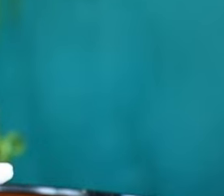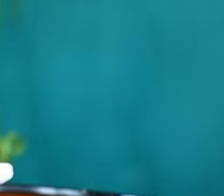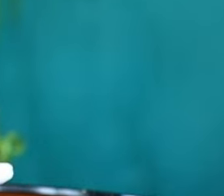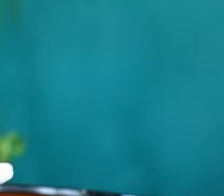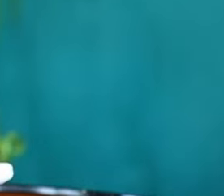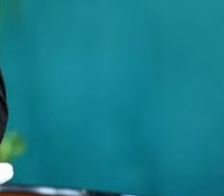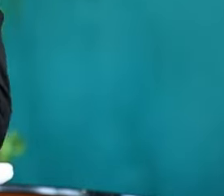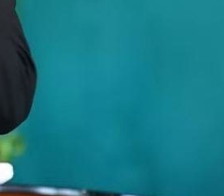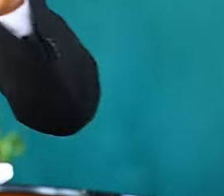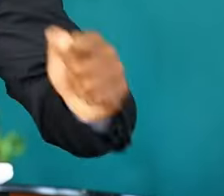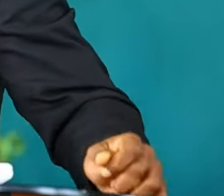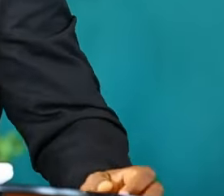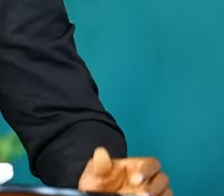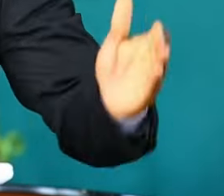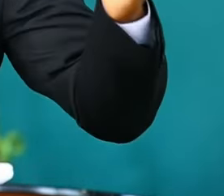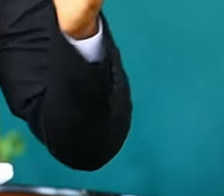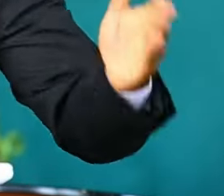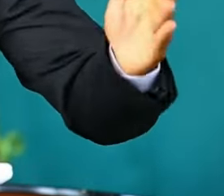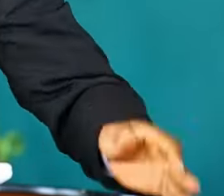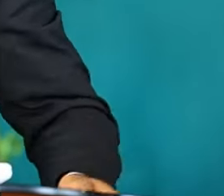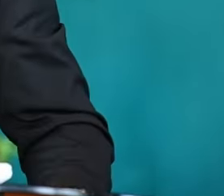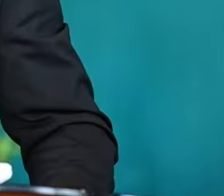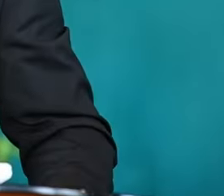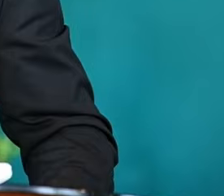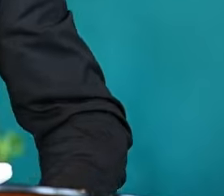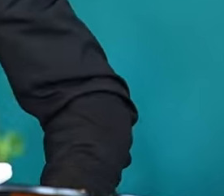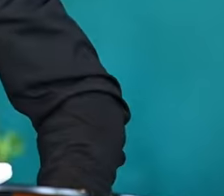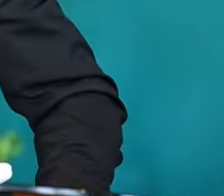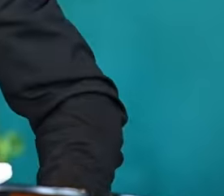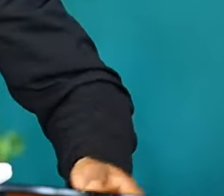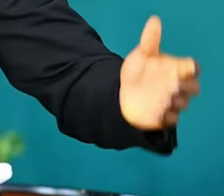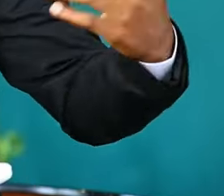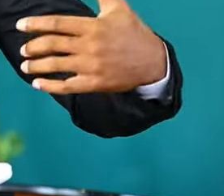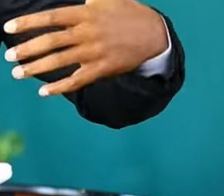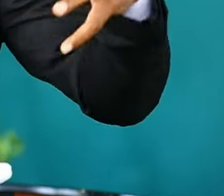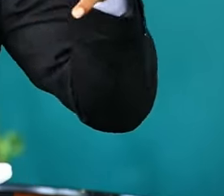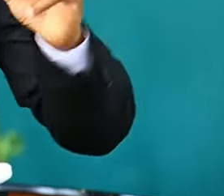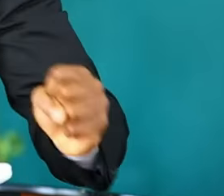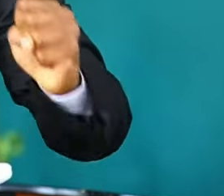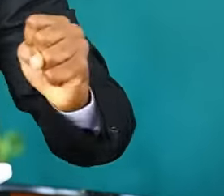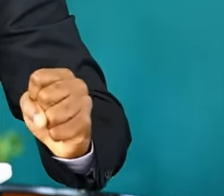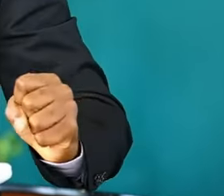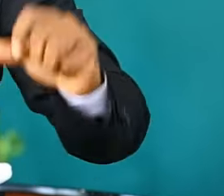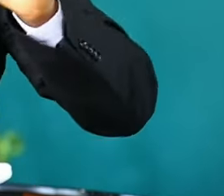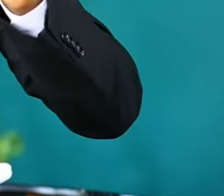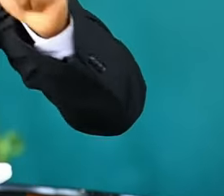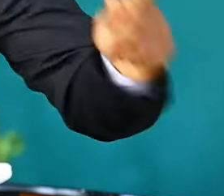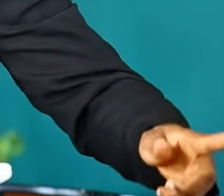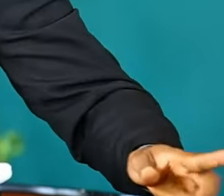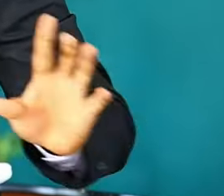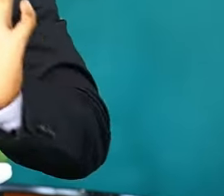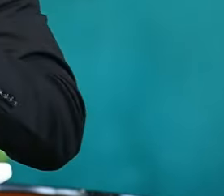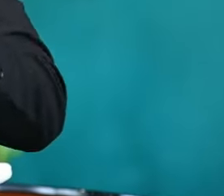make his face to shine on you and be gracious to you. The Lord lift up his continence upon you